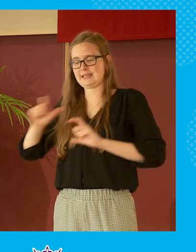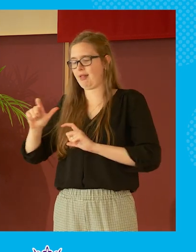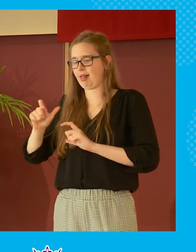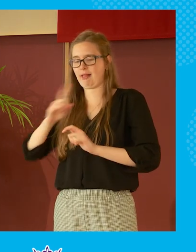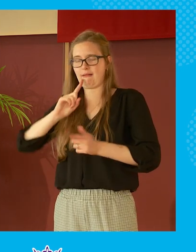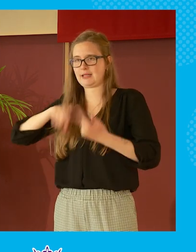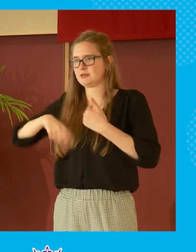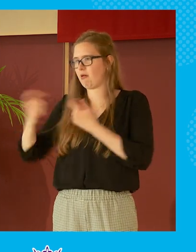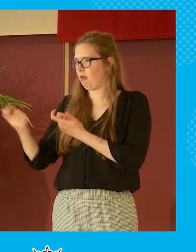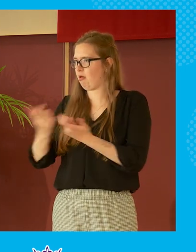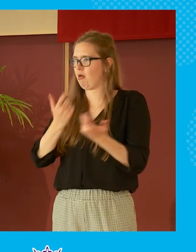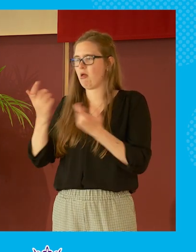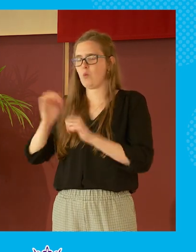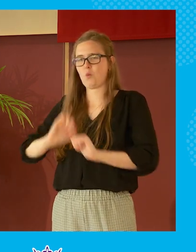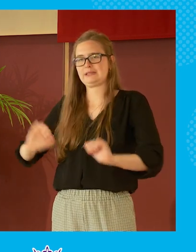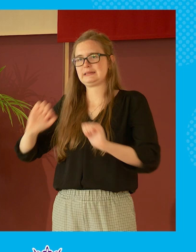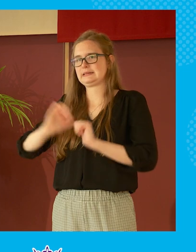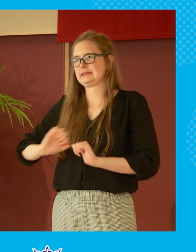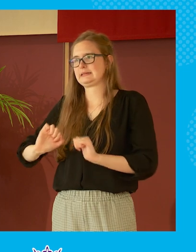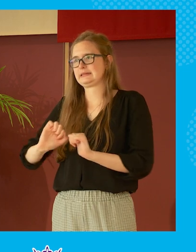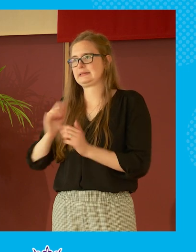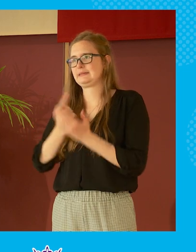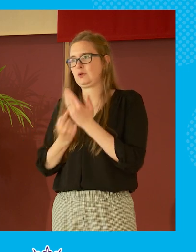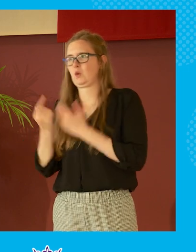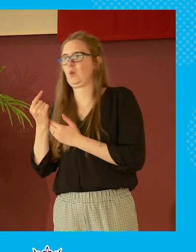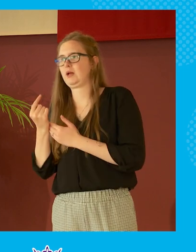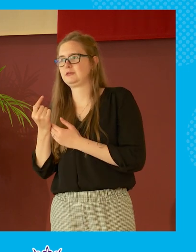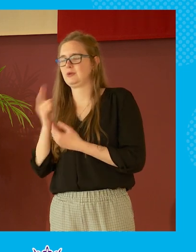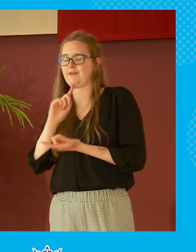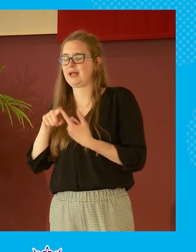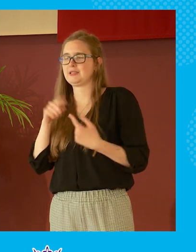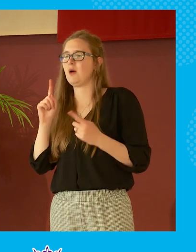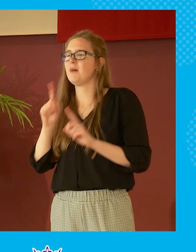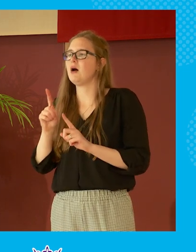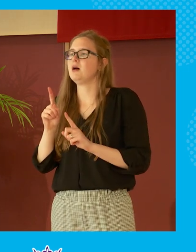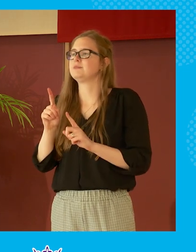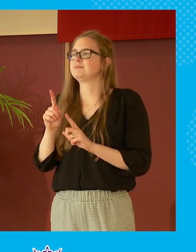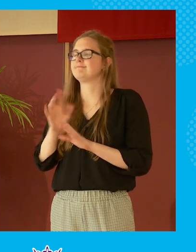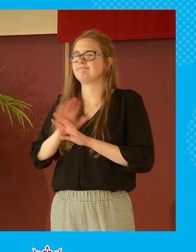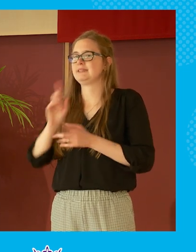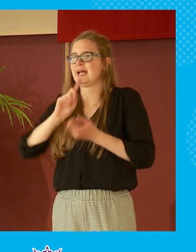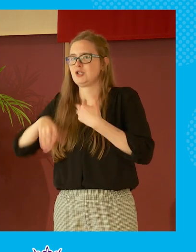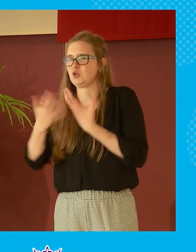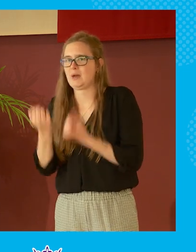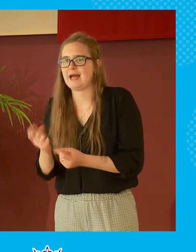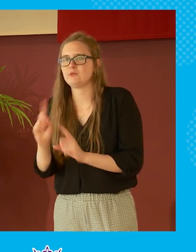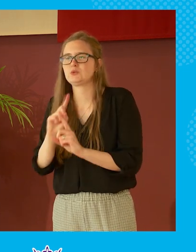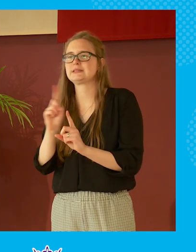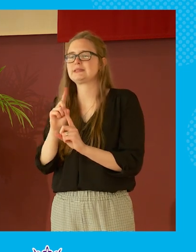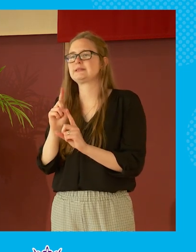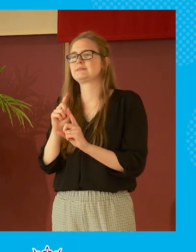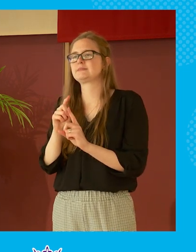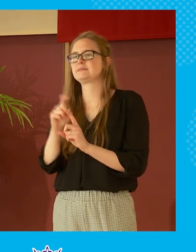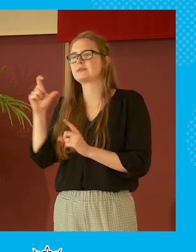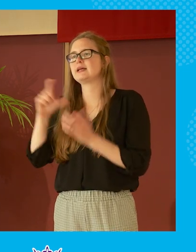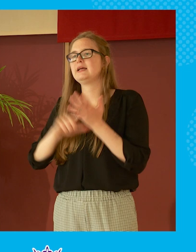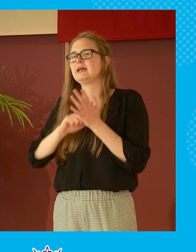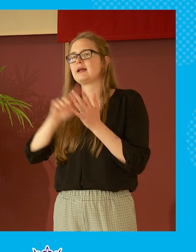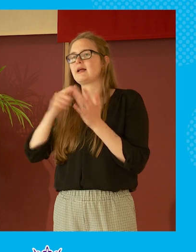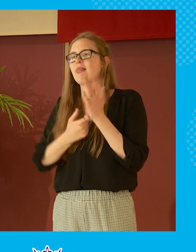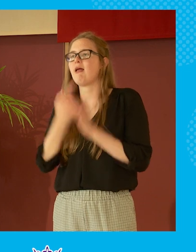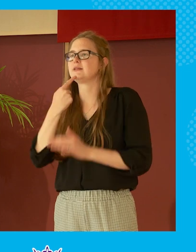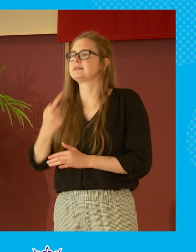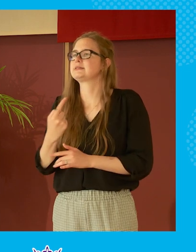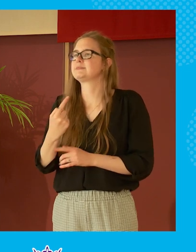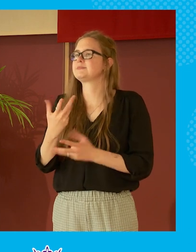an answer to and i know i'm not meant to sit on the stage up here and say i don't have the answer to this but i don't have the answer to this which is and claire's talked about it as well which